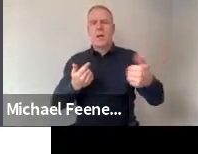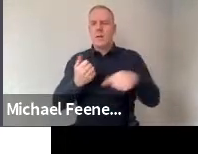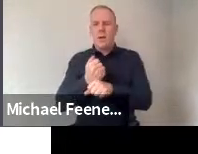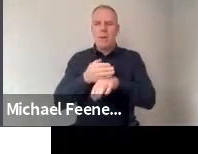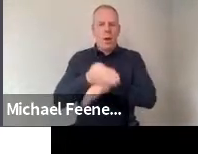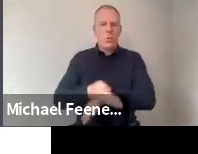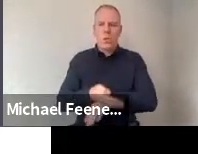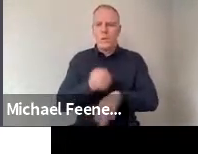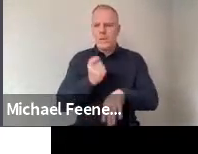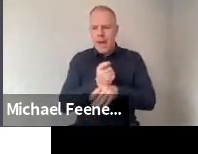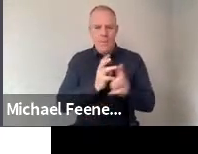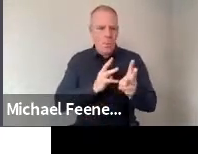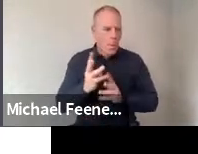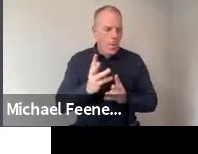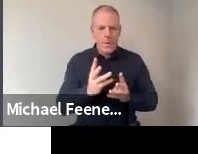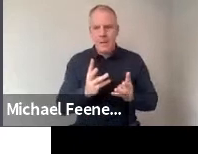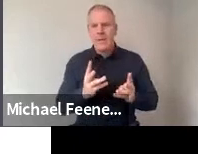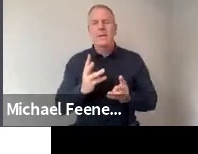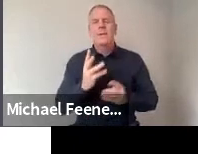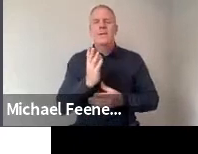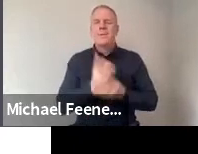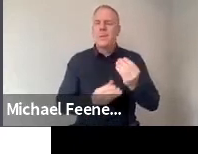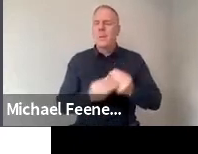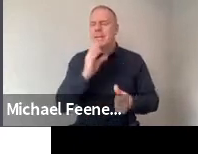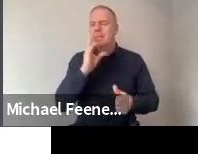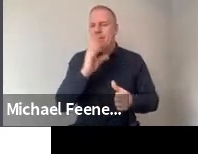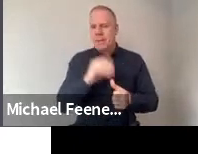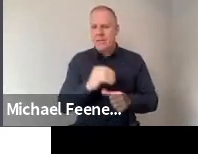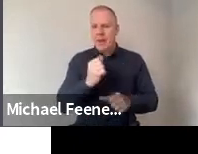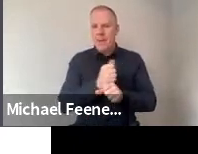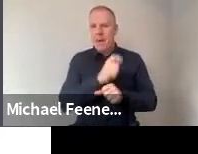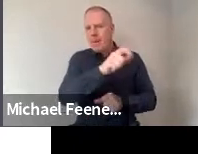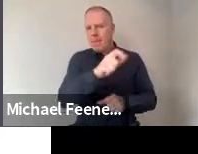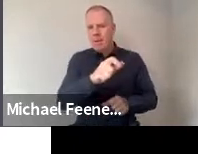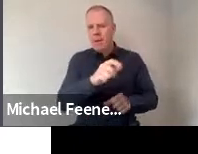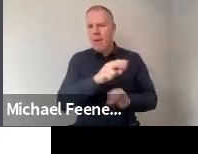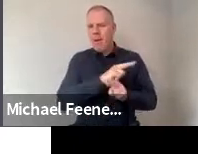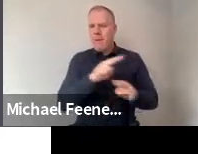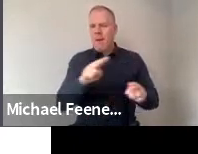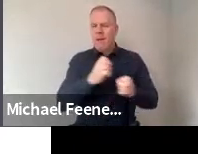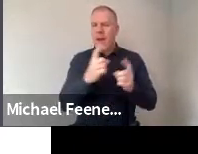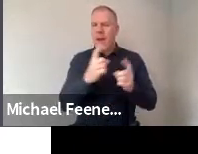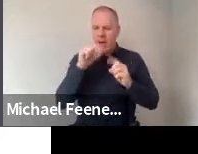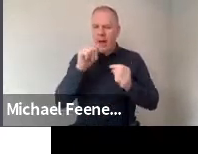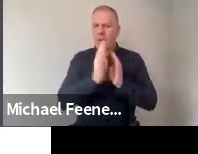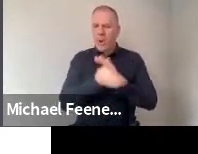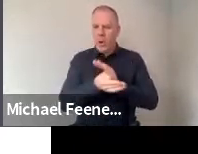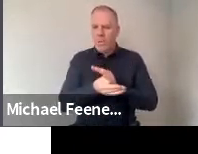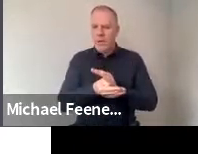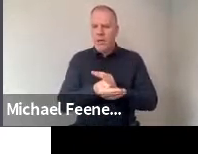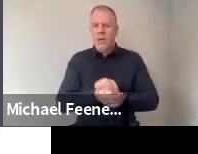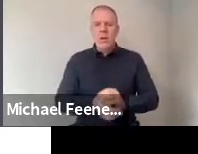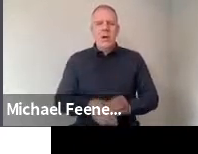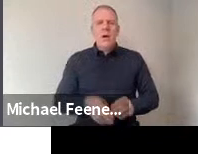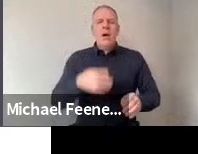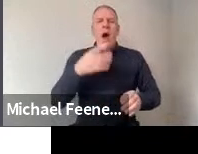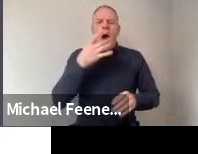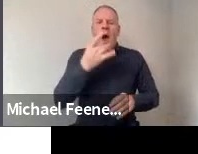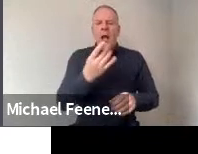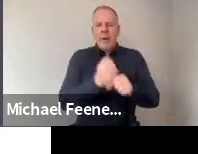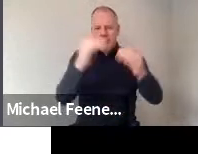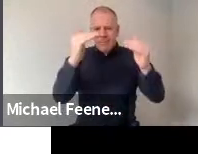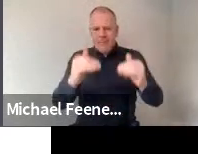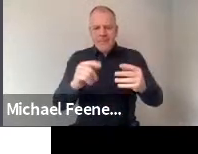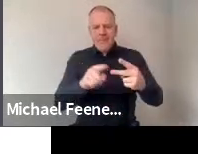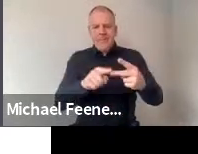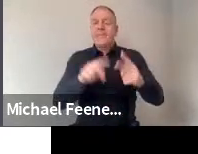but there's something specific about scientists, not everybody can be one. And then we asked about, I am the type of person who